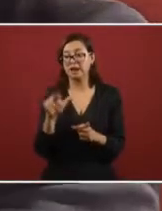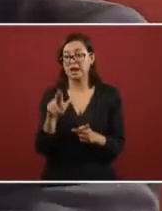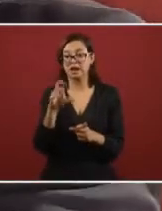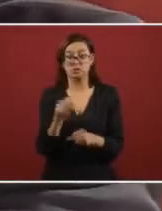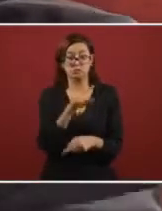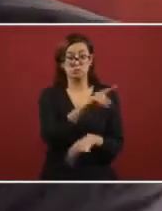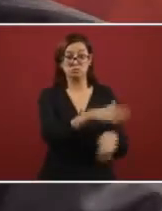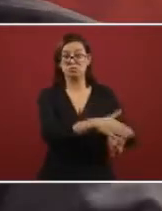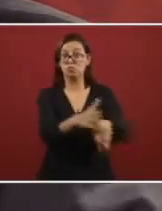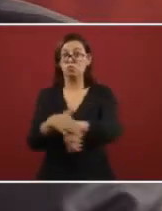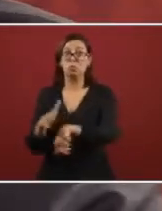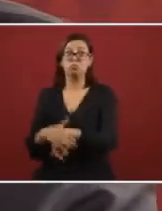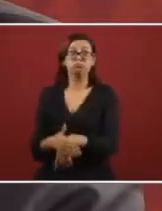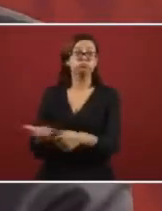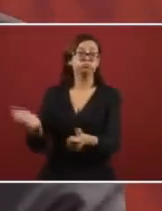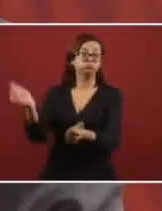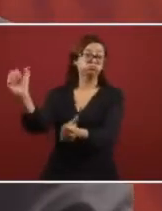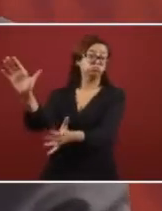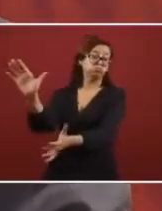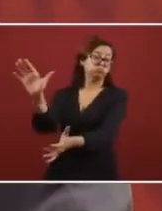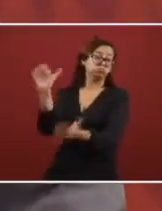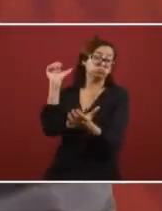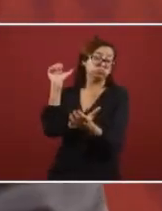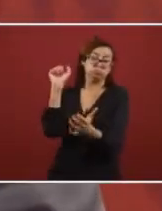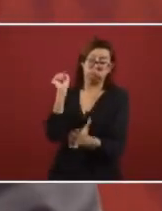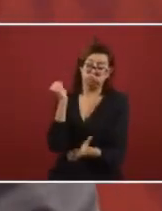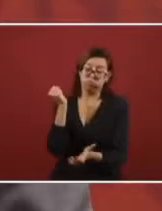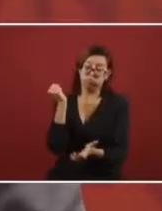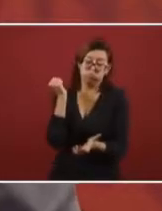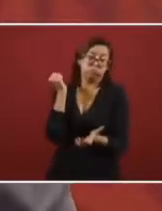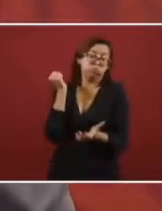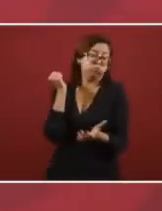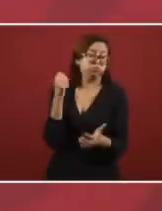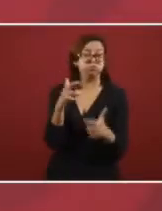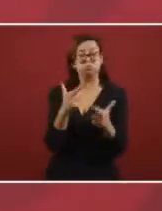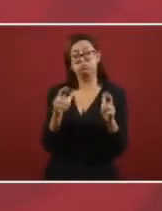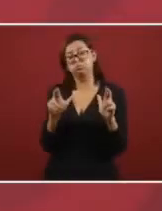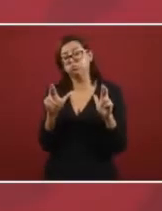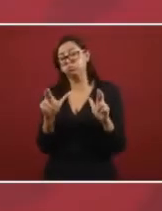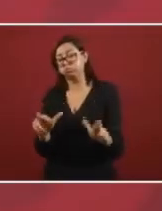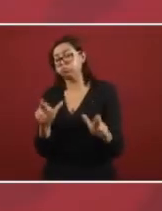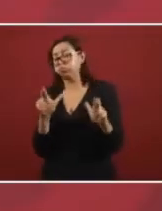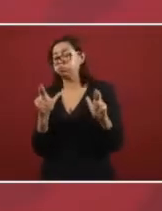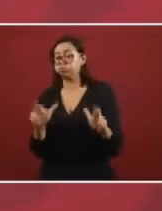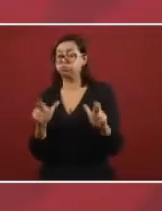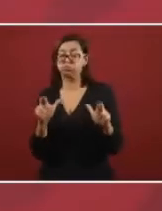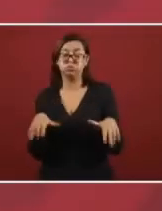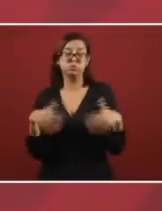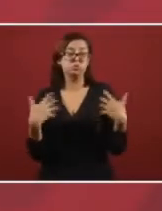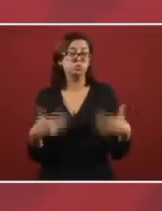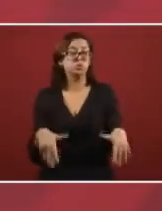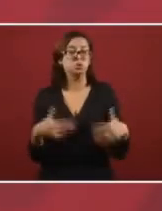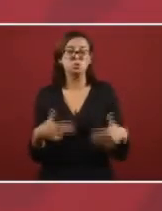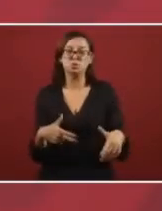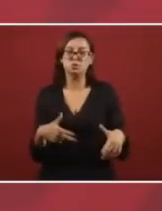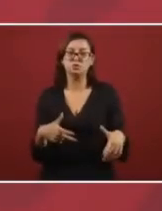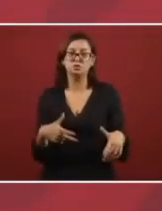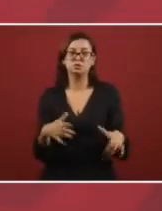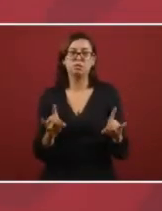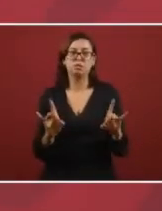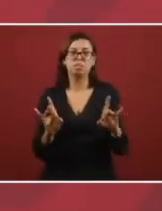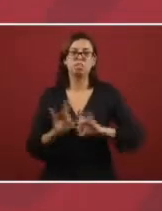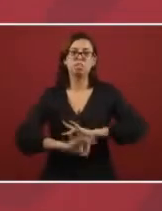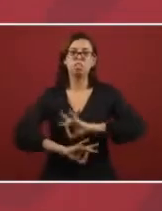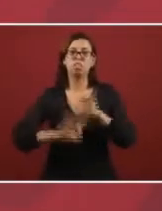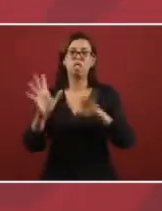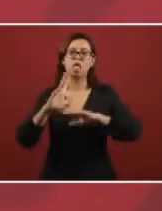administrate the abundance, and they bet on it themselves on... So then the